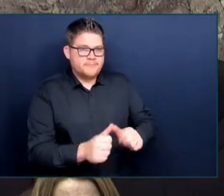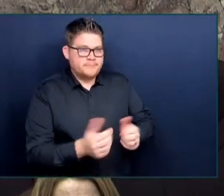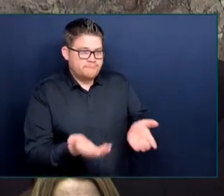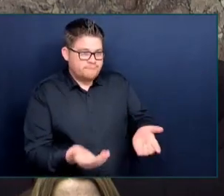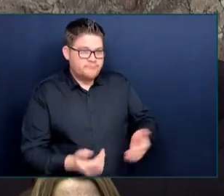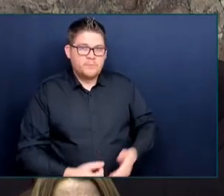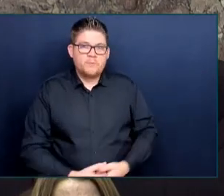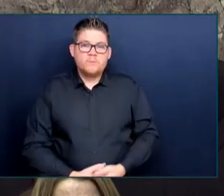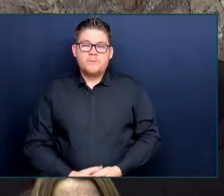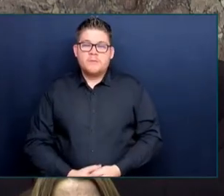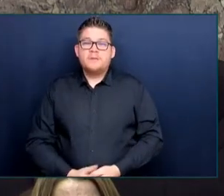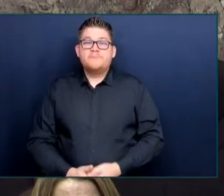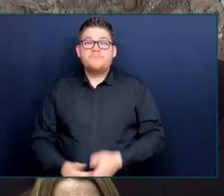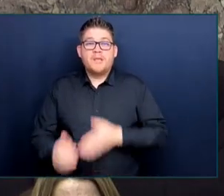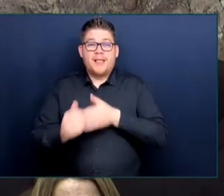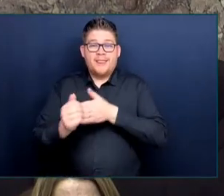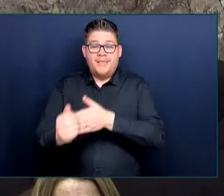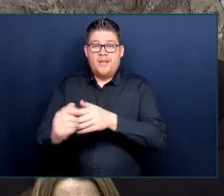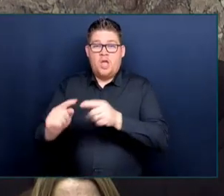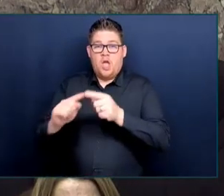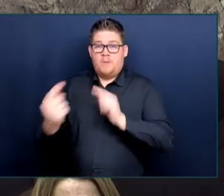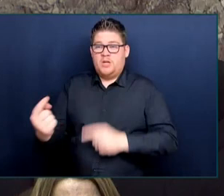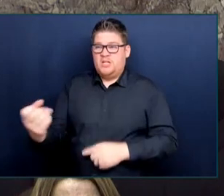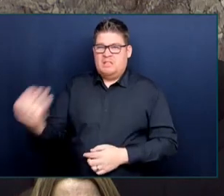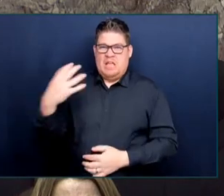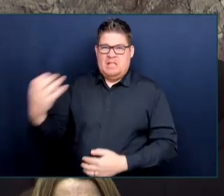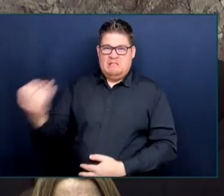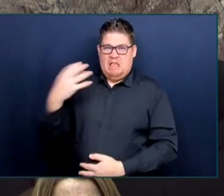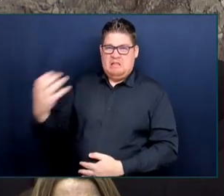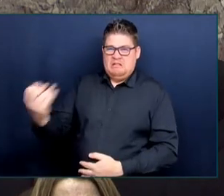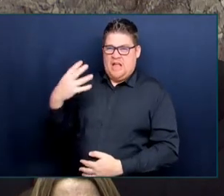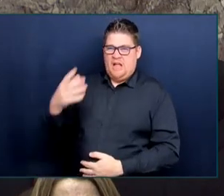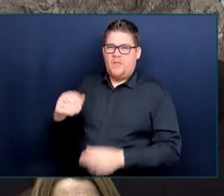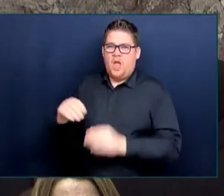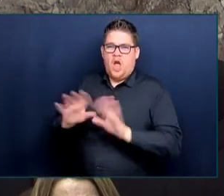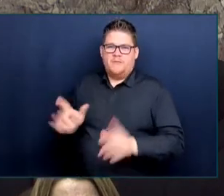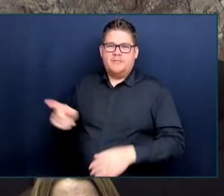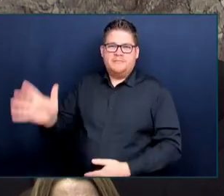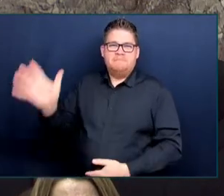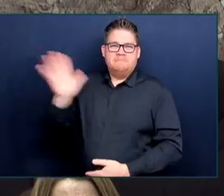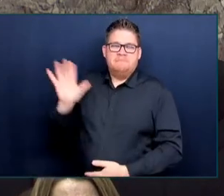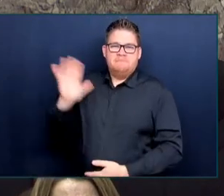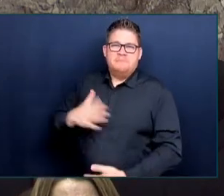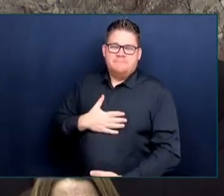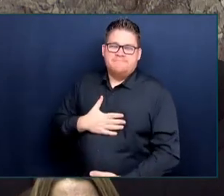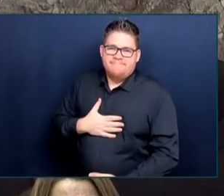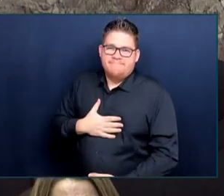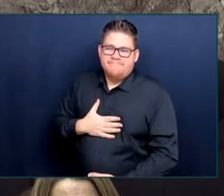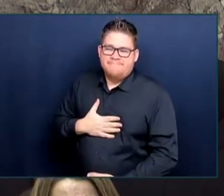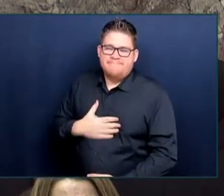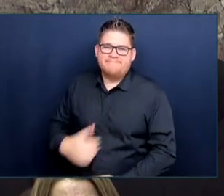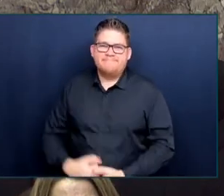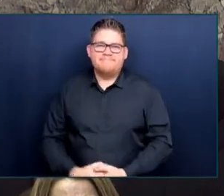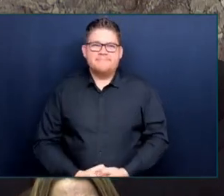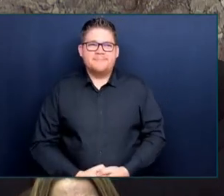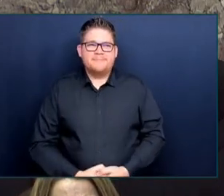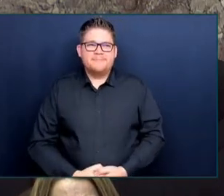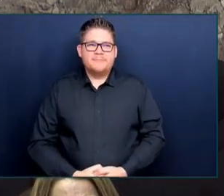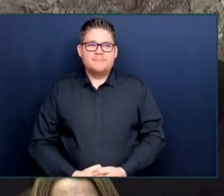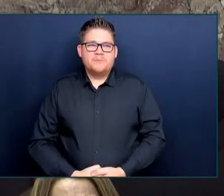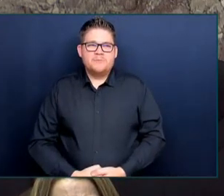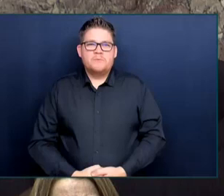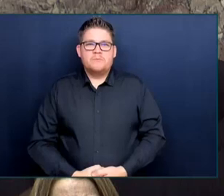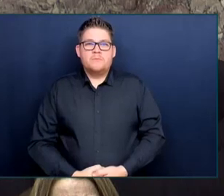in empathy. But I would say that these issues are of fundamental importance,